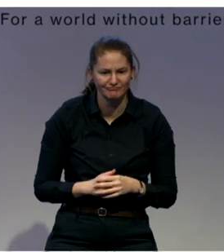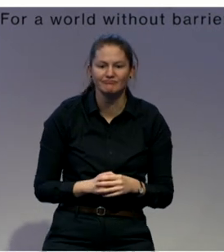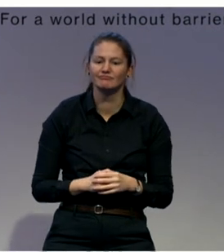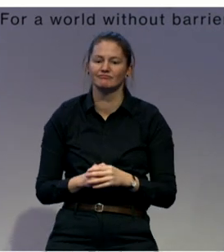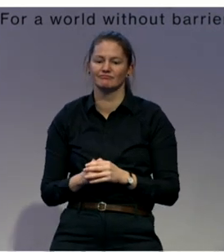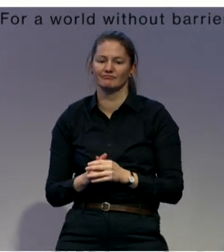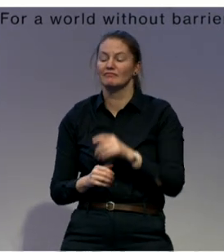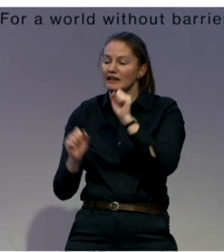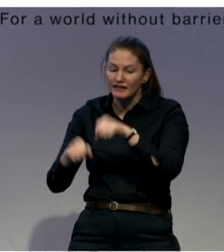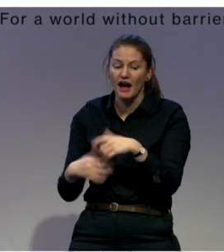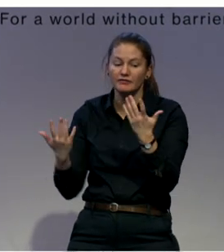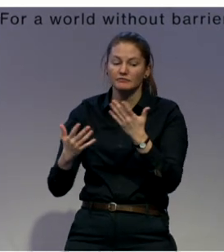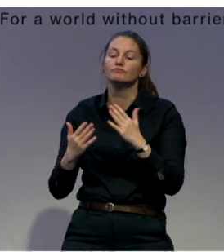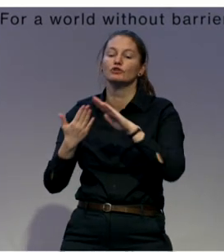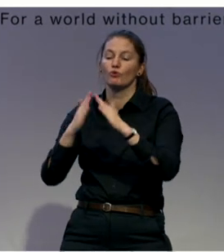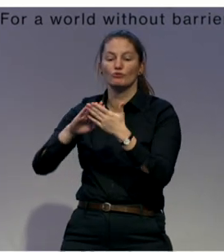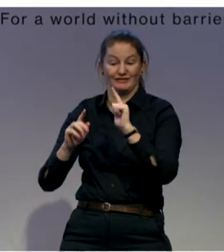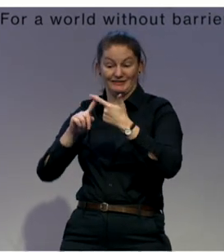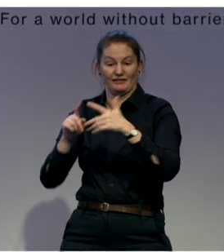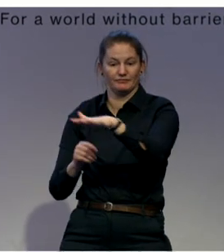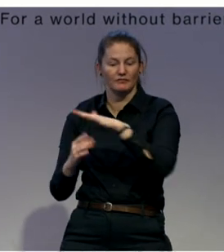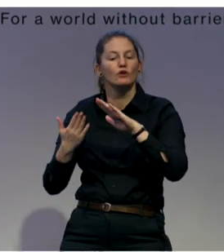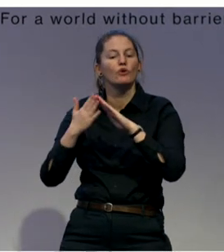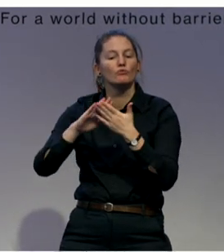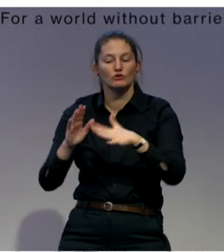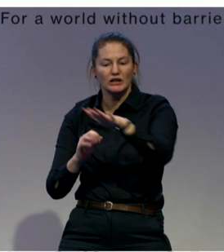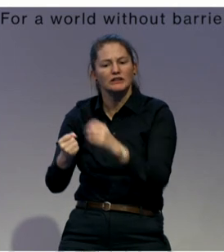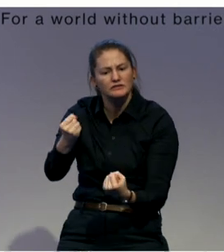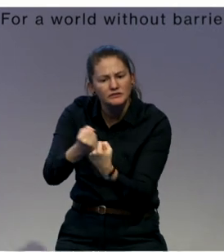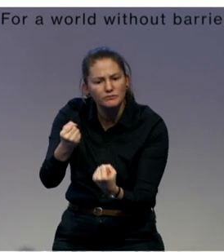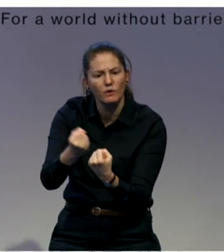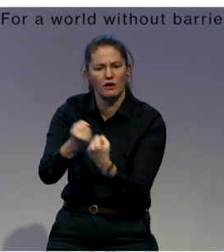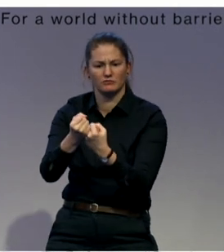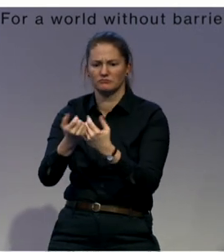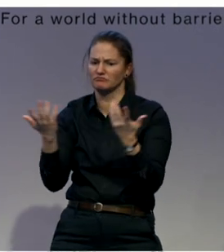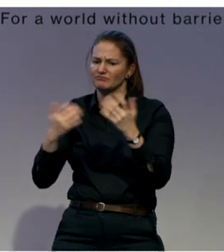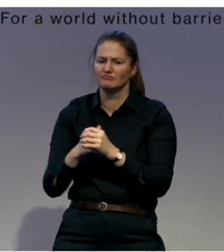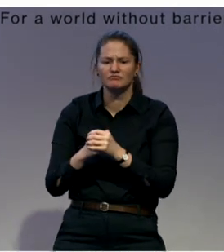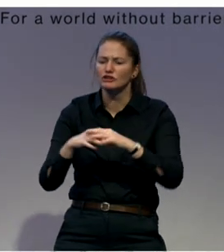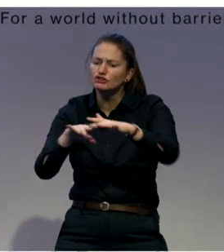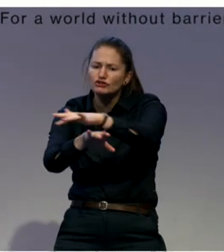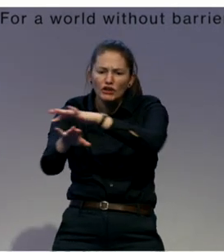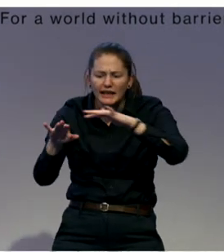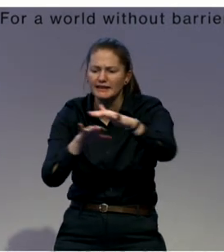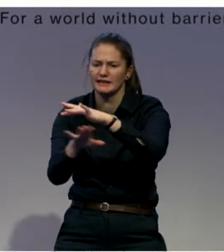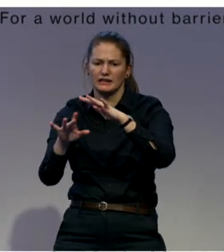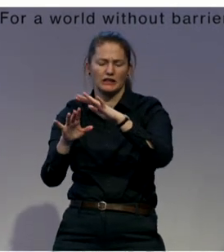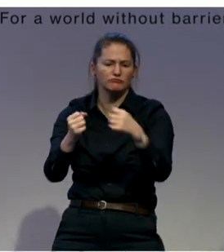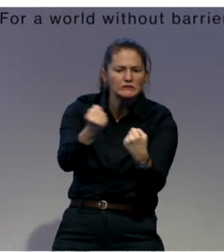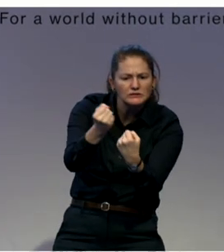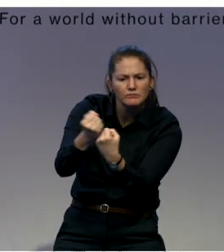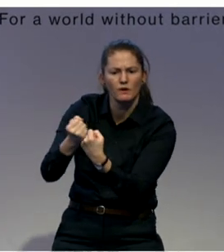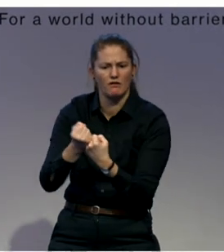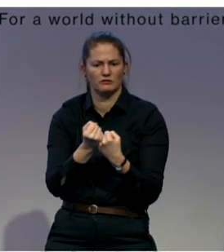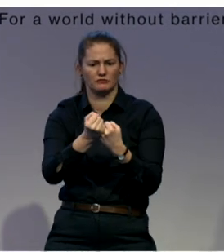to the persons. At society level, we worked a lot on advocacy from a legal